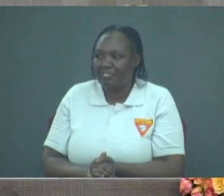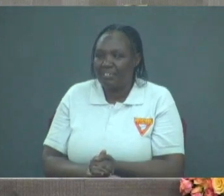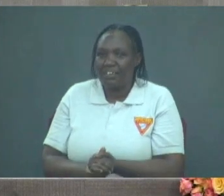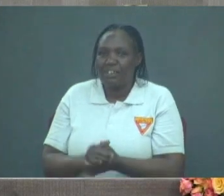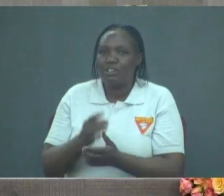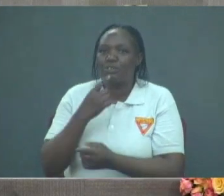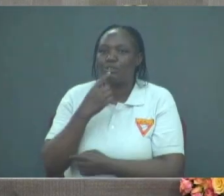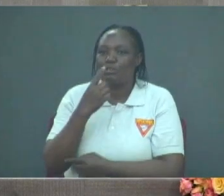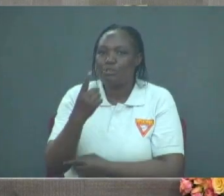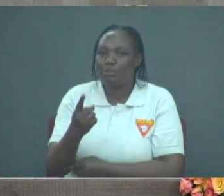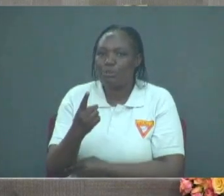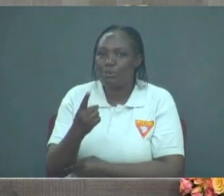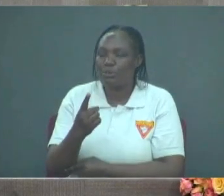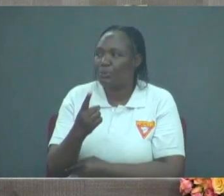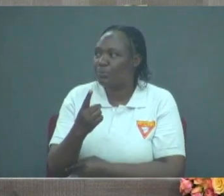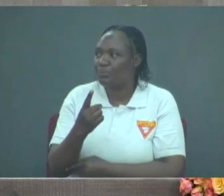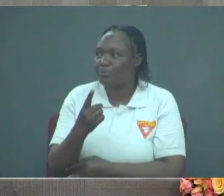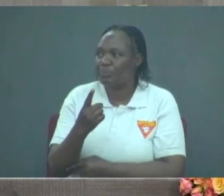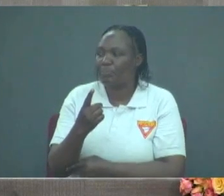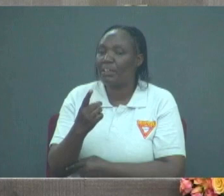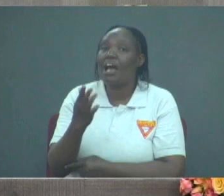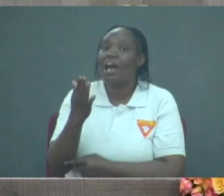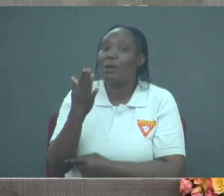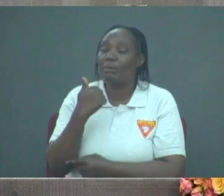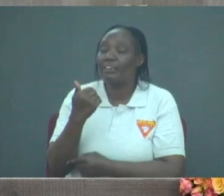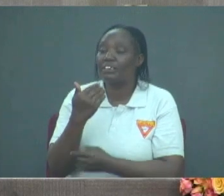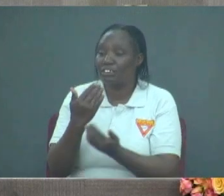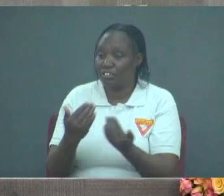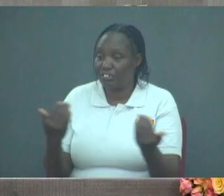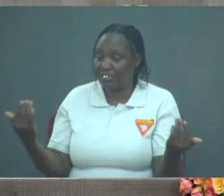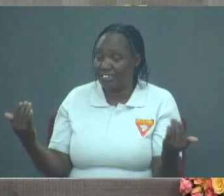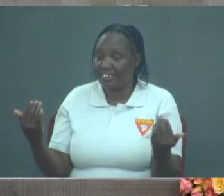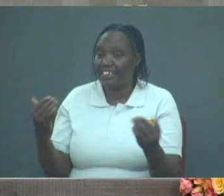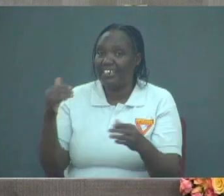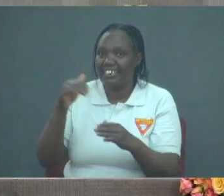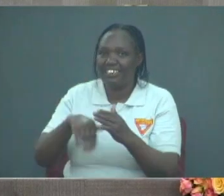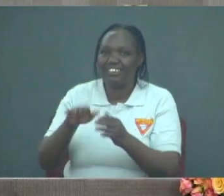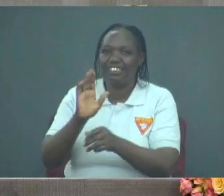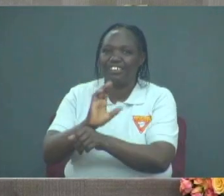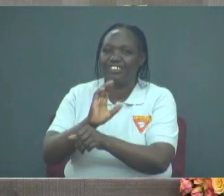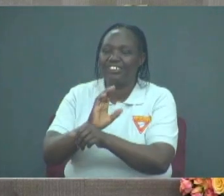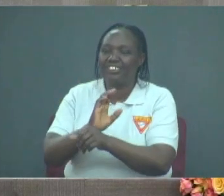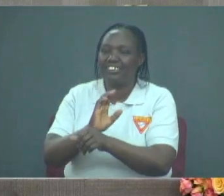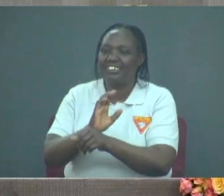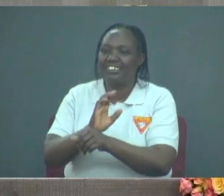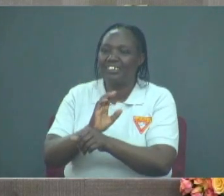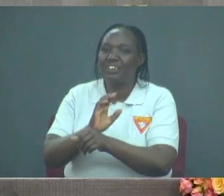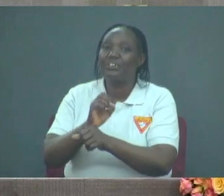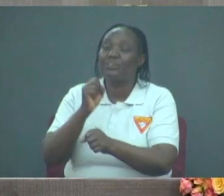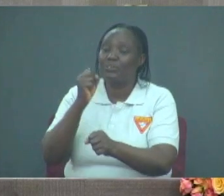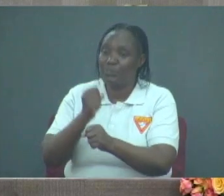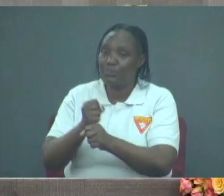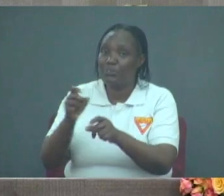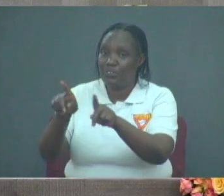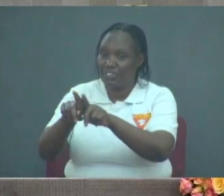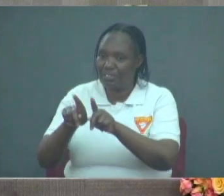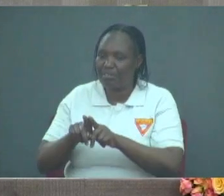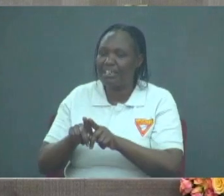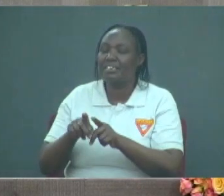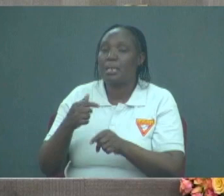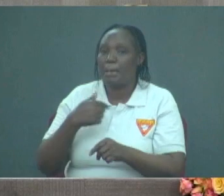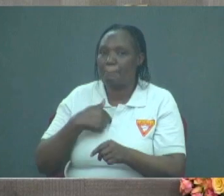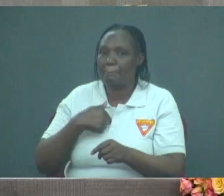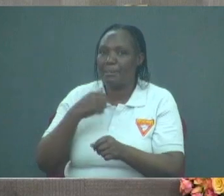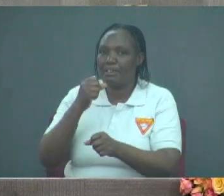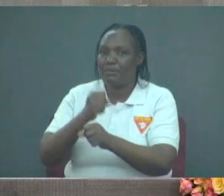So we will pray, and I want the children in church, all of us are children, right, to be able to do this. Because we are only going to do the